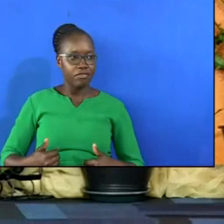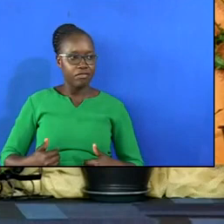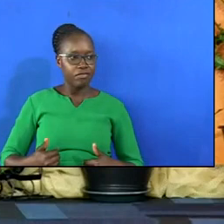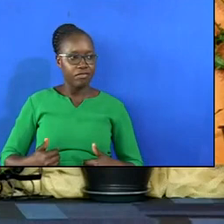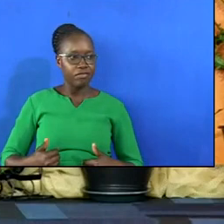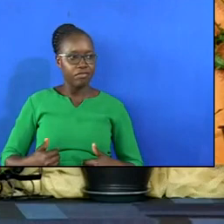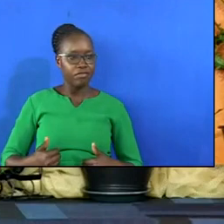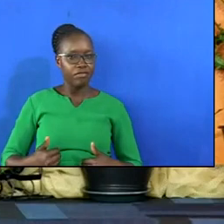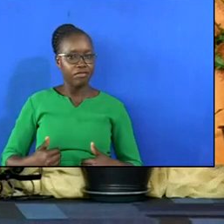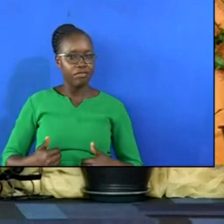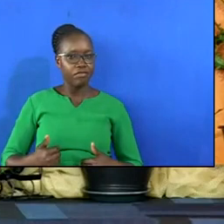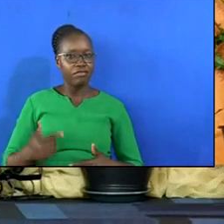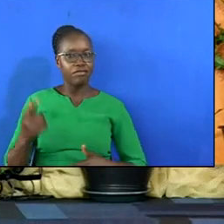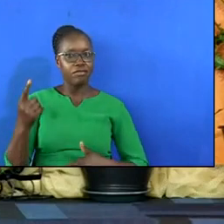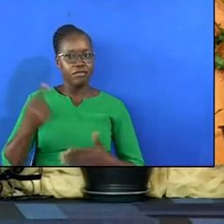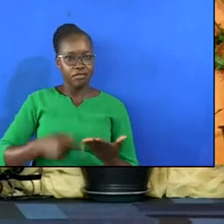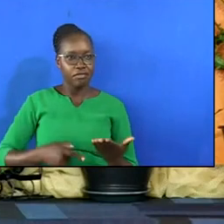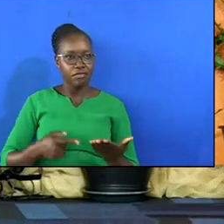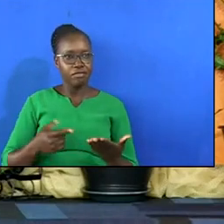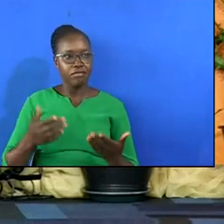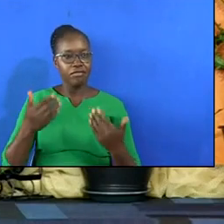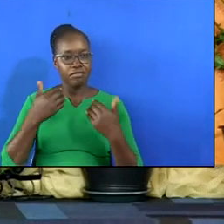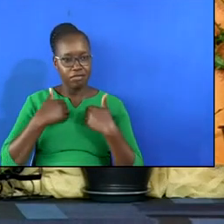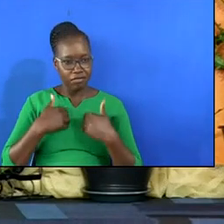because of what I've done